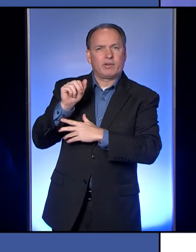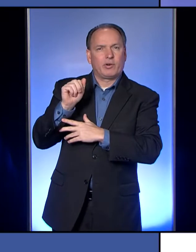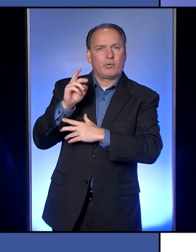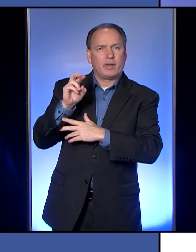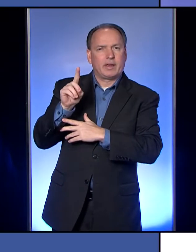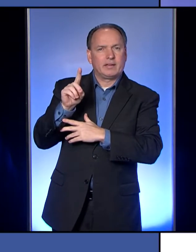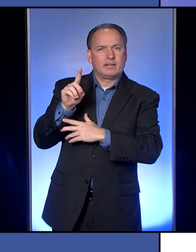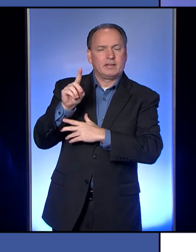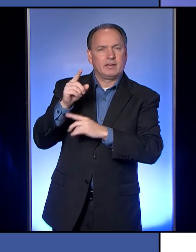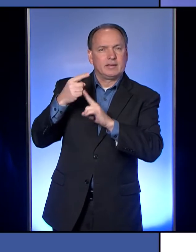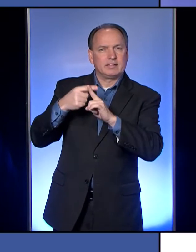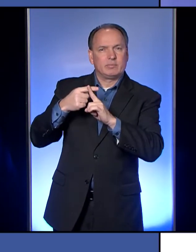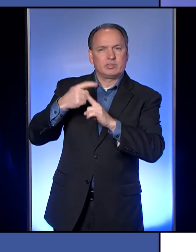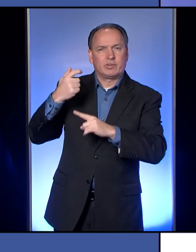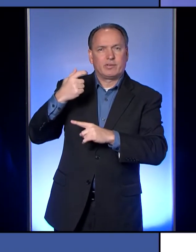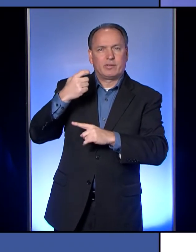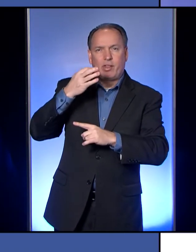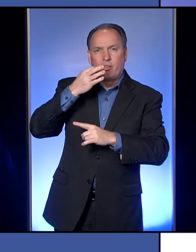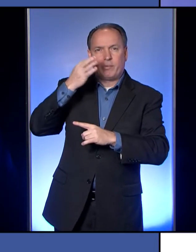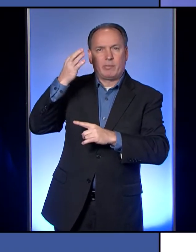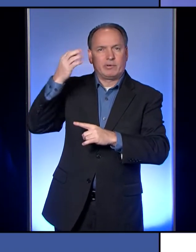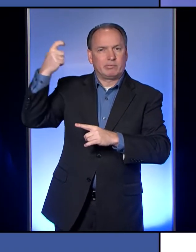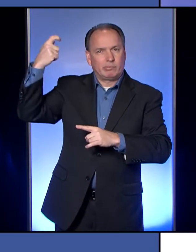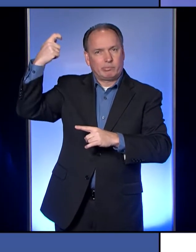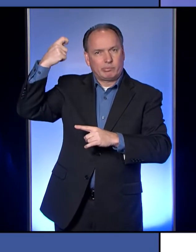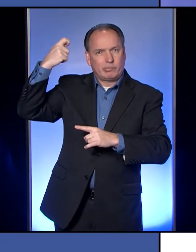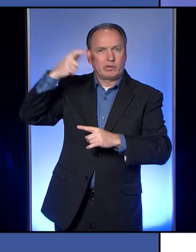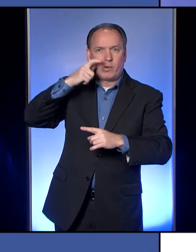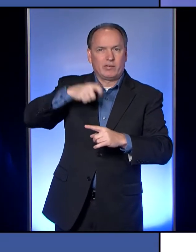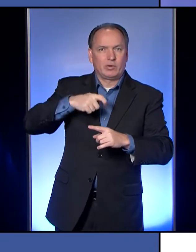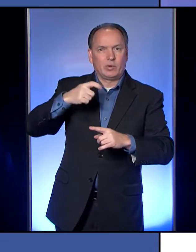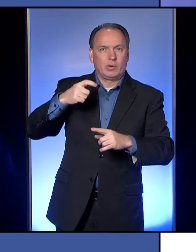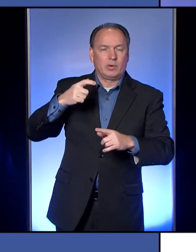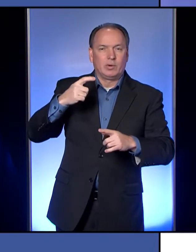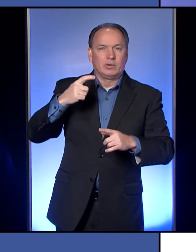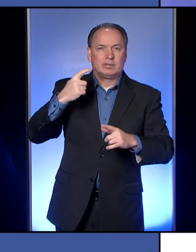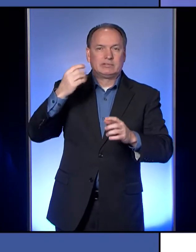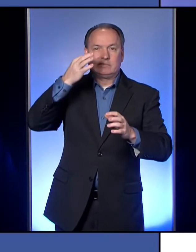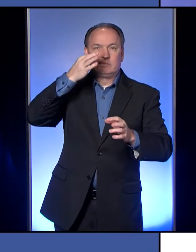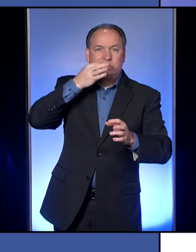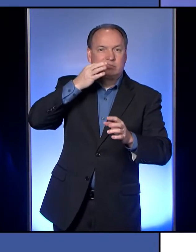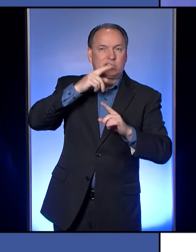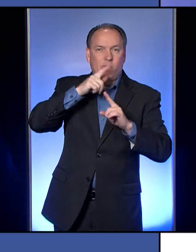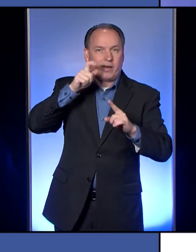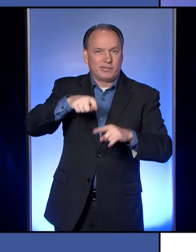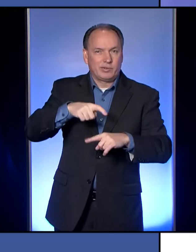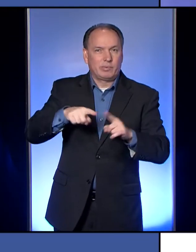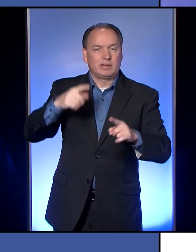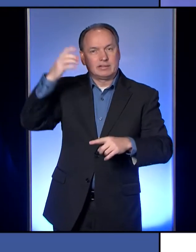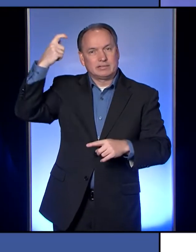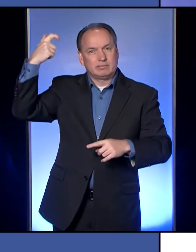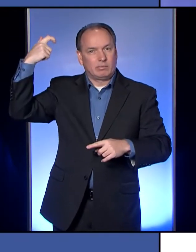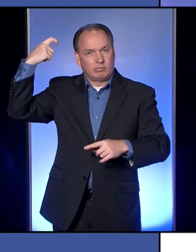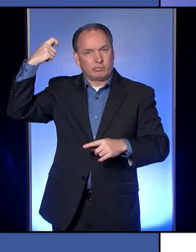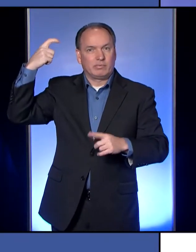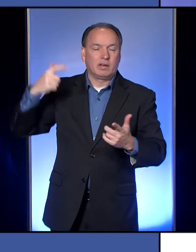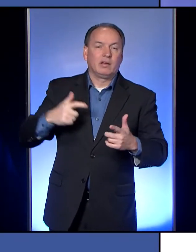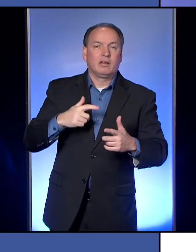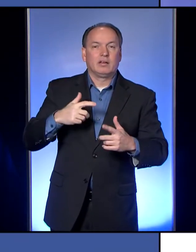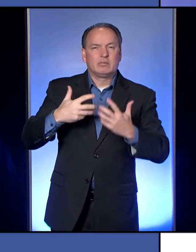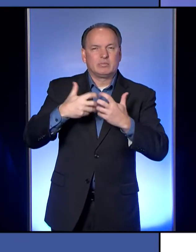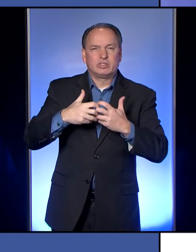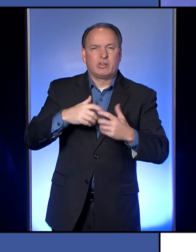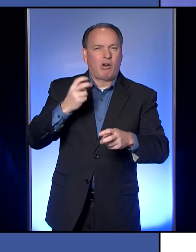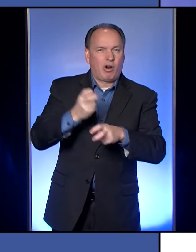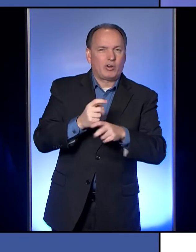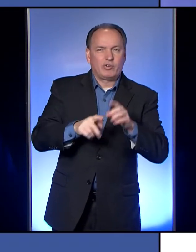thermometers that, um, you don't have, you know, you just put to someone's forehead and it takes their temperature and it's hard to find